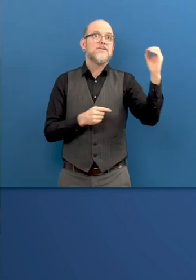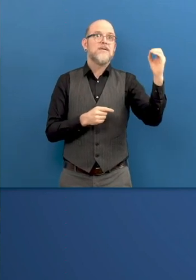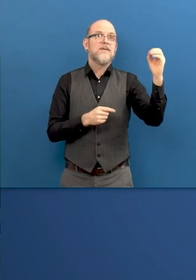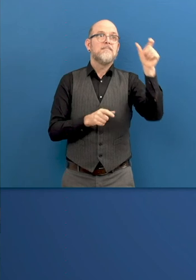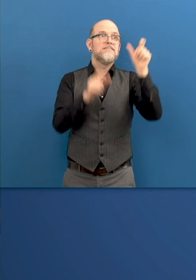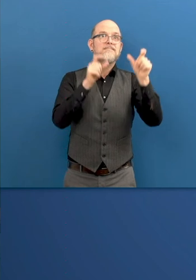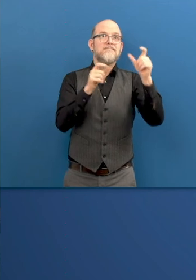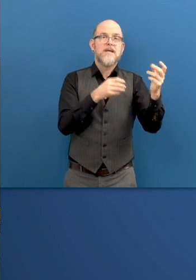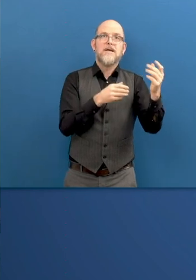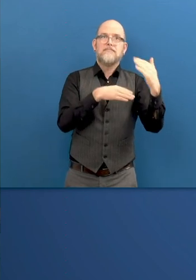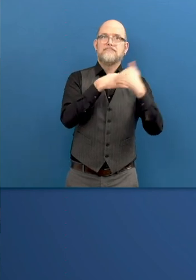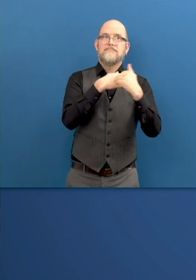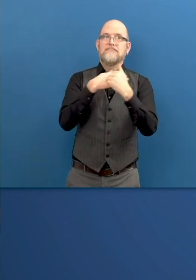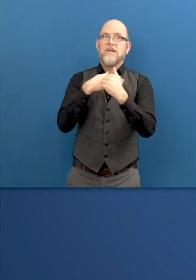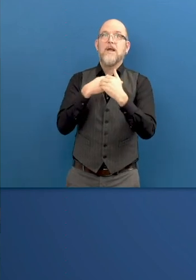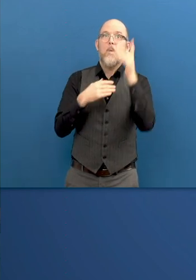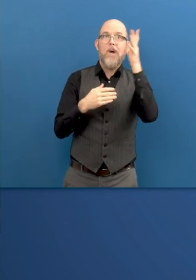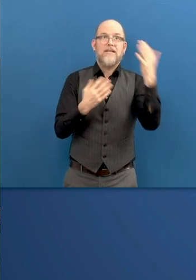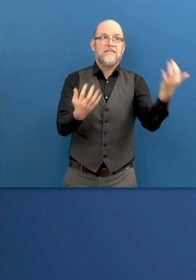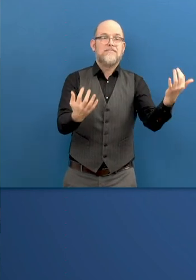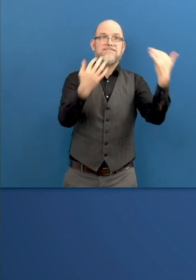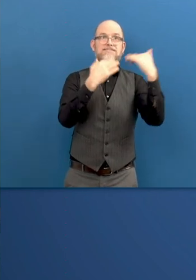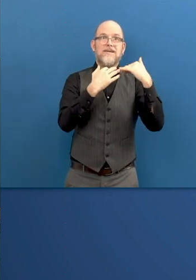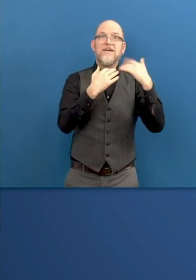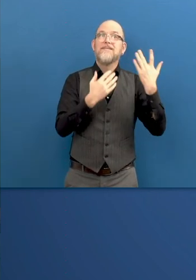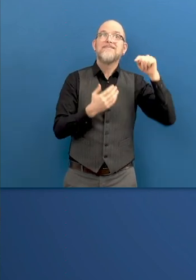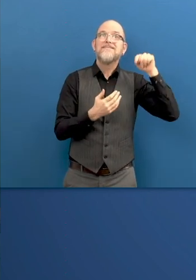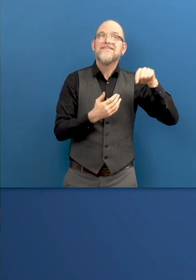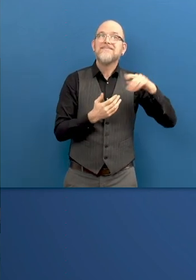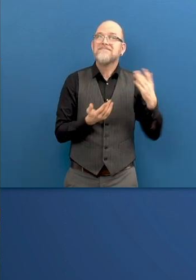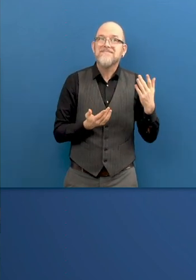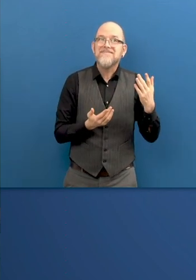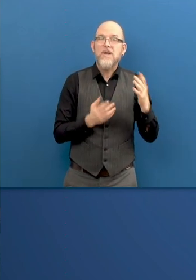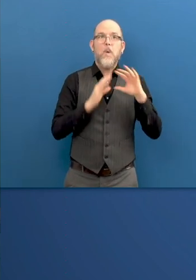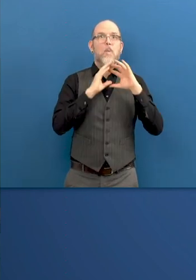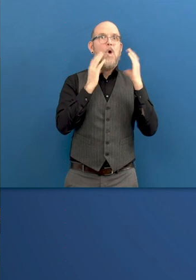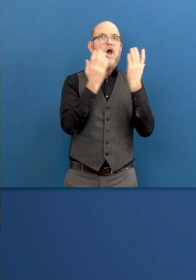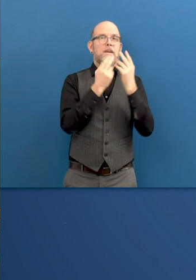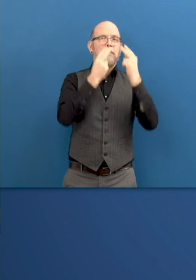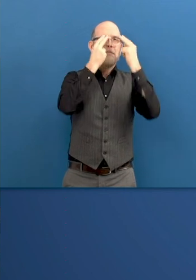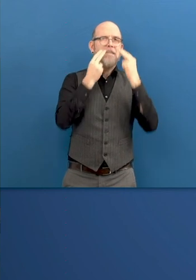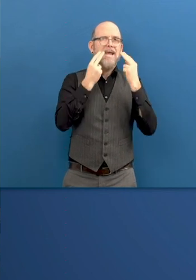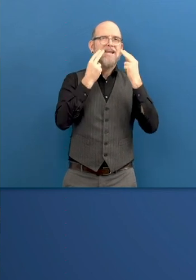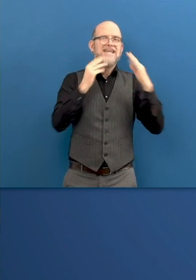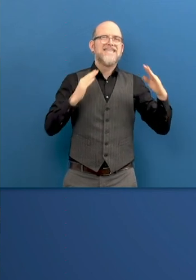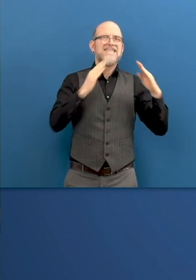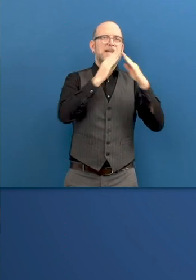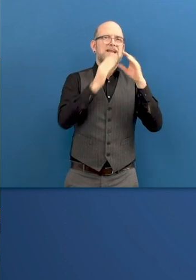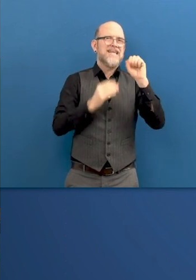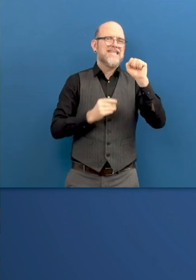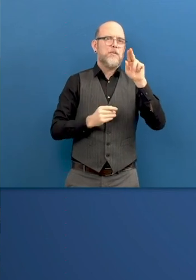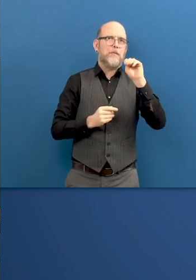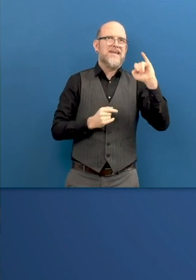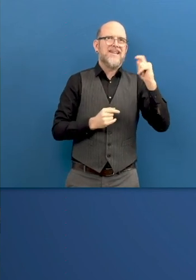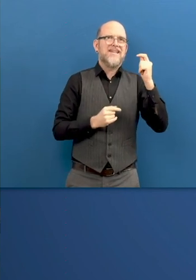next June. And this June, in Spain, we will be part of